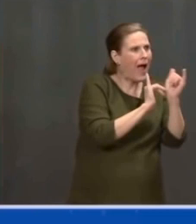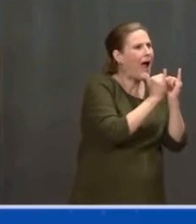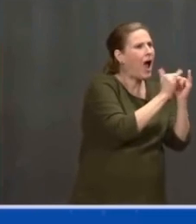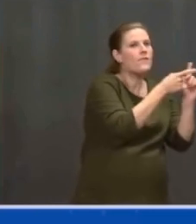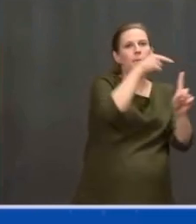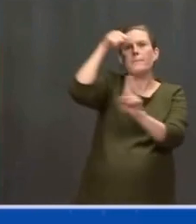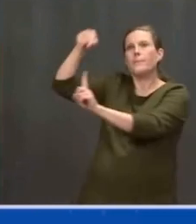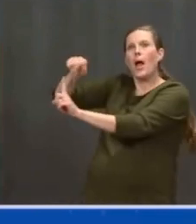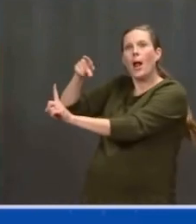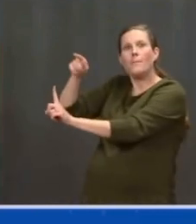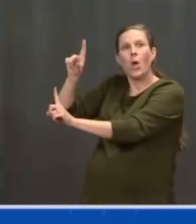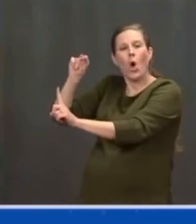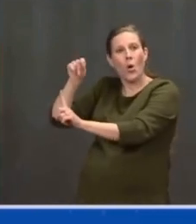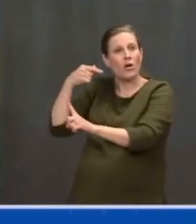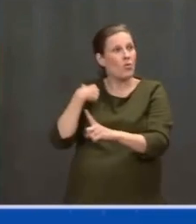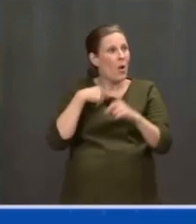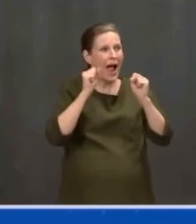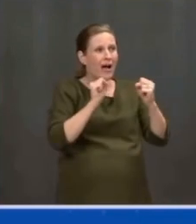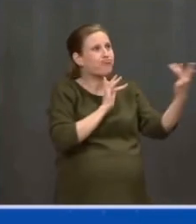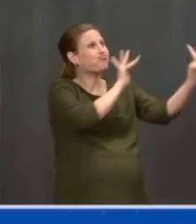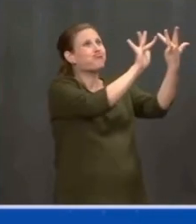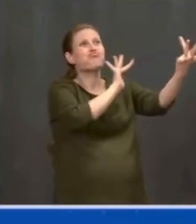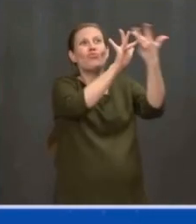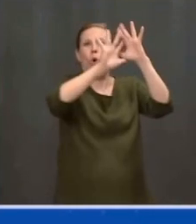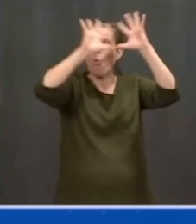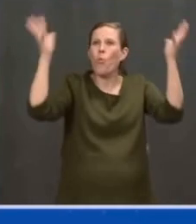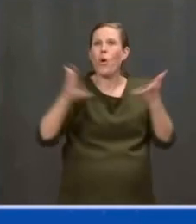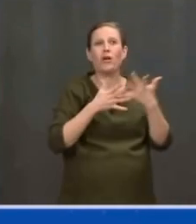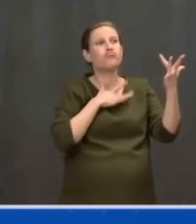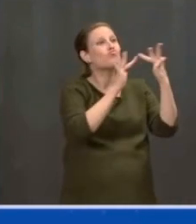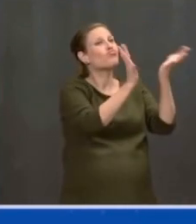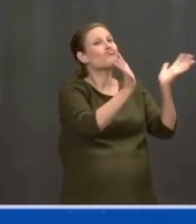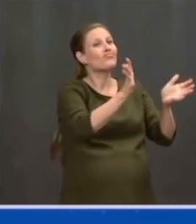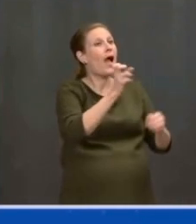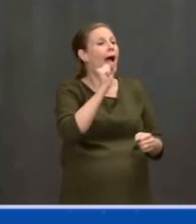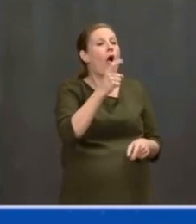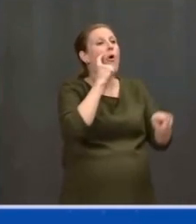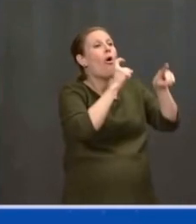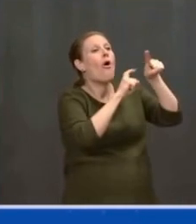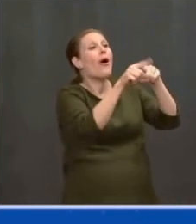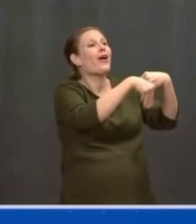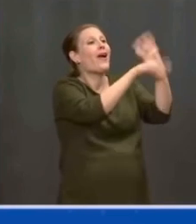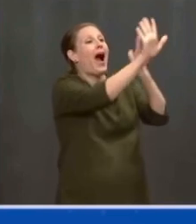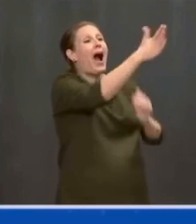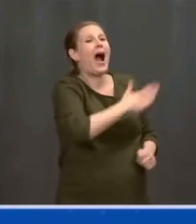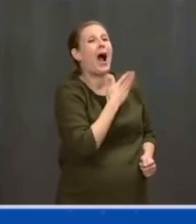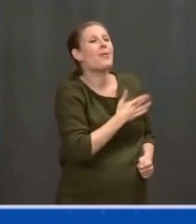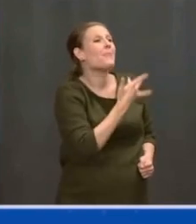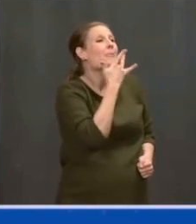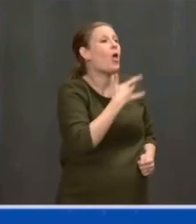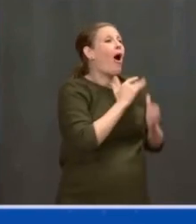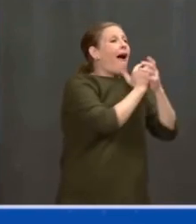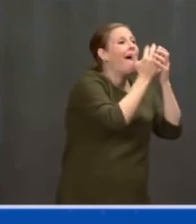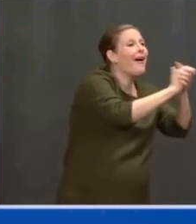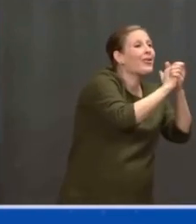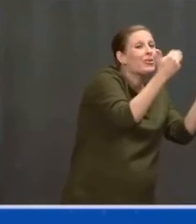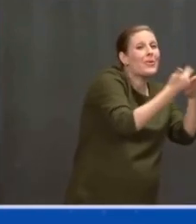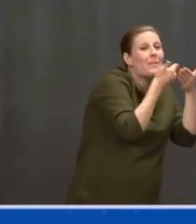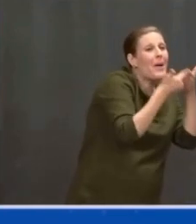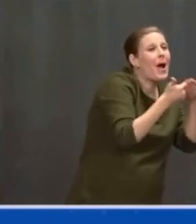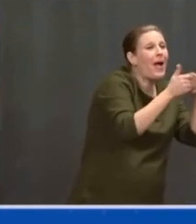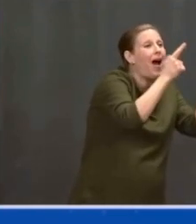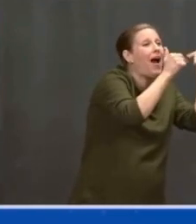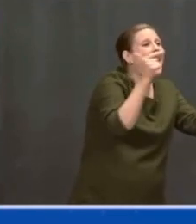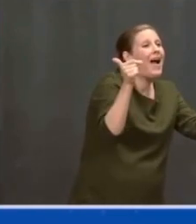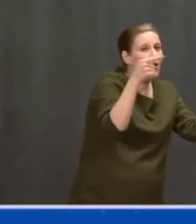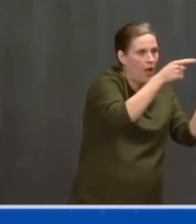oceans, singing happy birthday and watching the first steps of that new baby grandchild. Comforting each other when